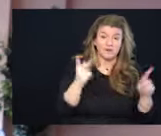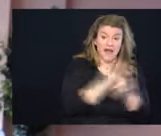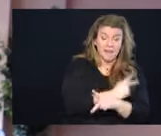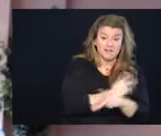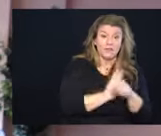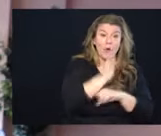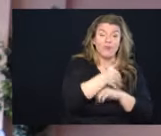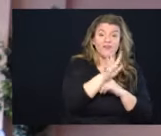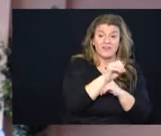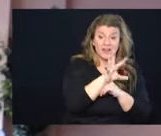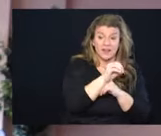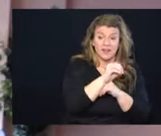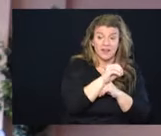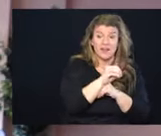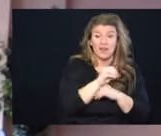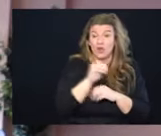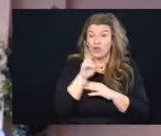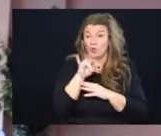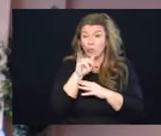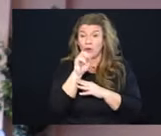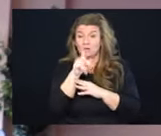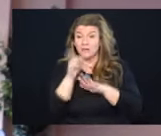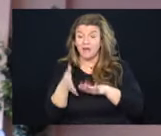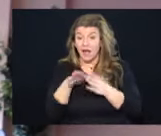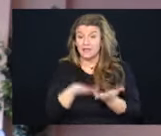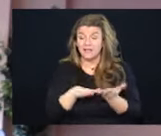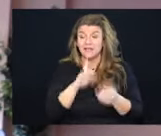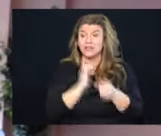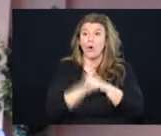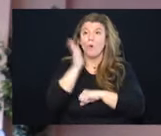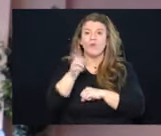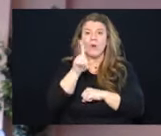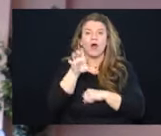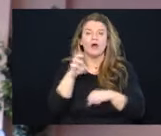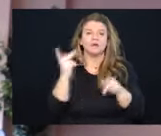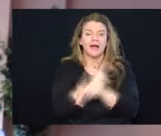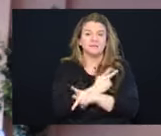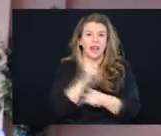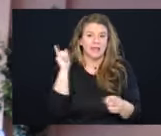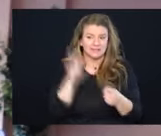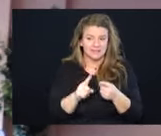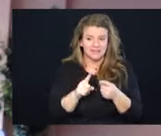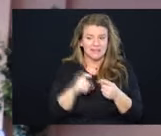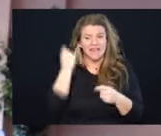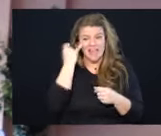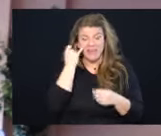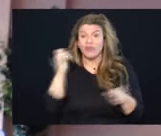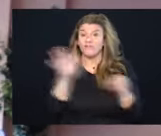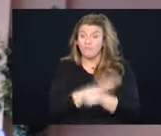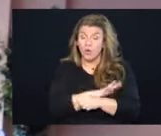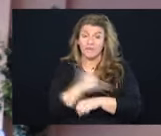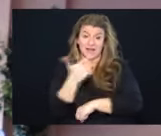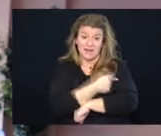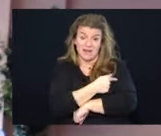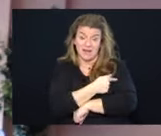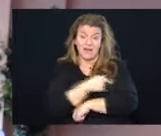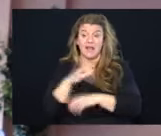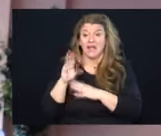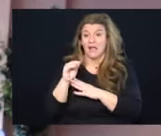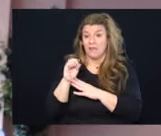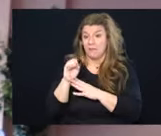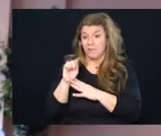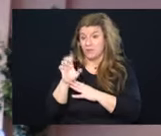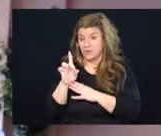50. Your risk of dying is over 100 times less if you're fully vaccinated and boosted.